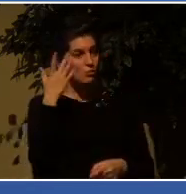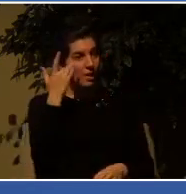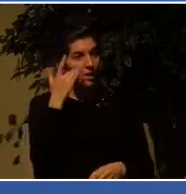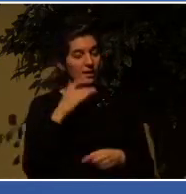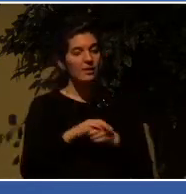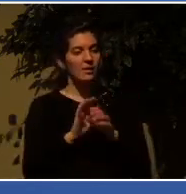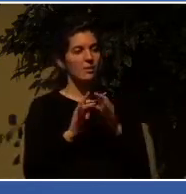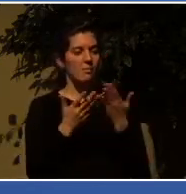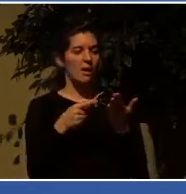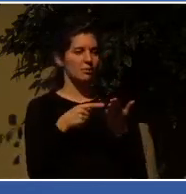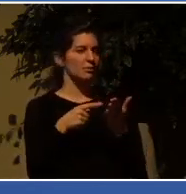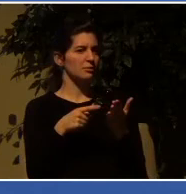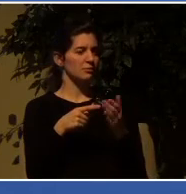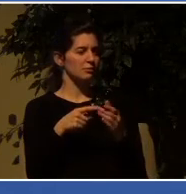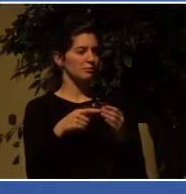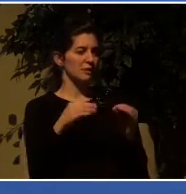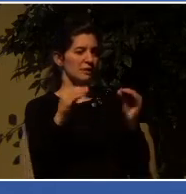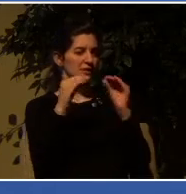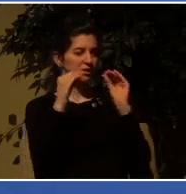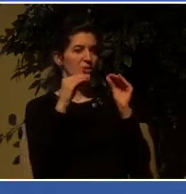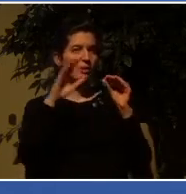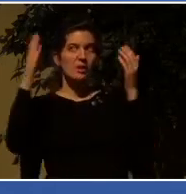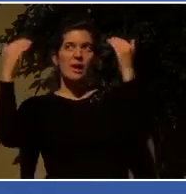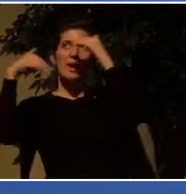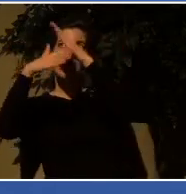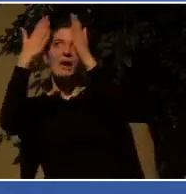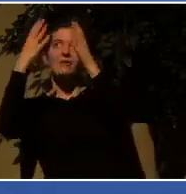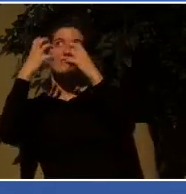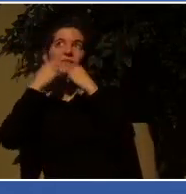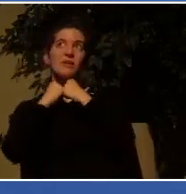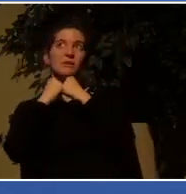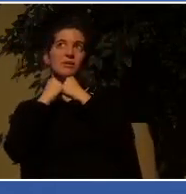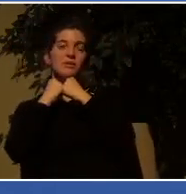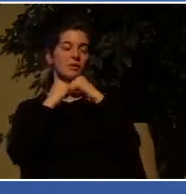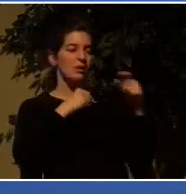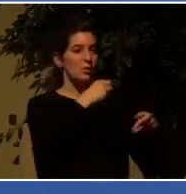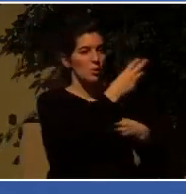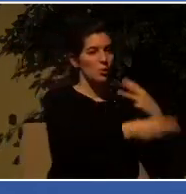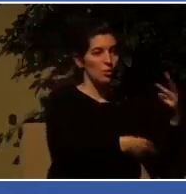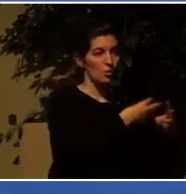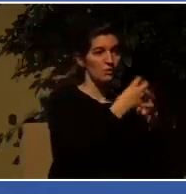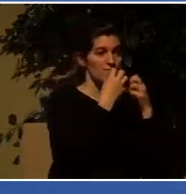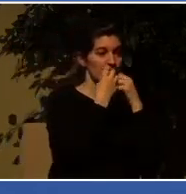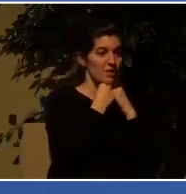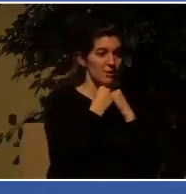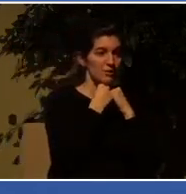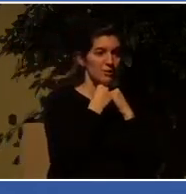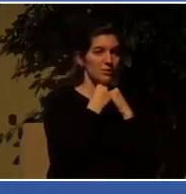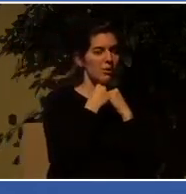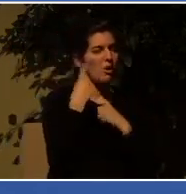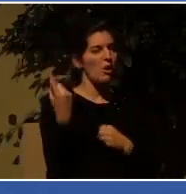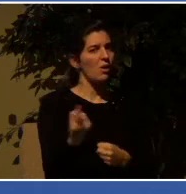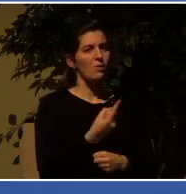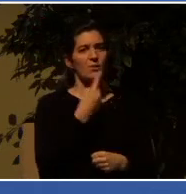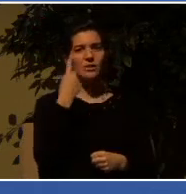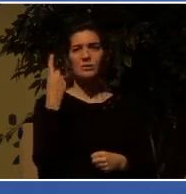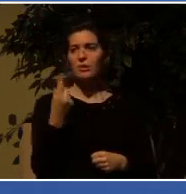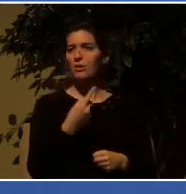is because heaven's values and the values of the world are always